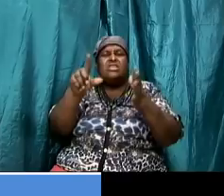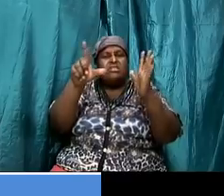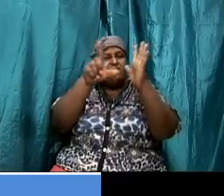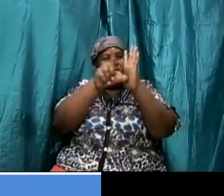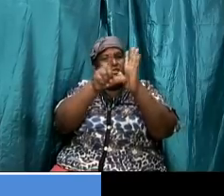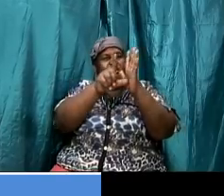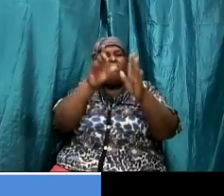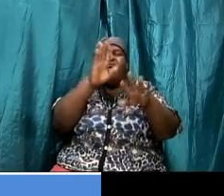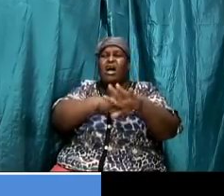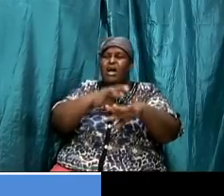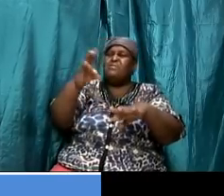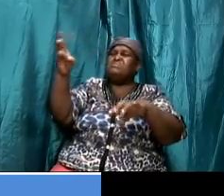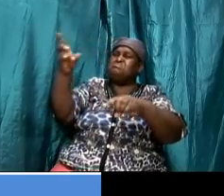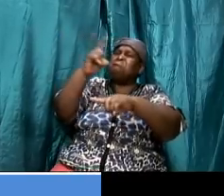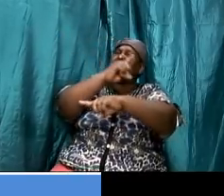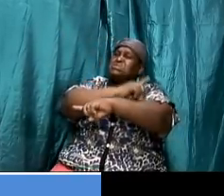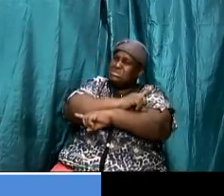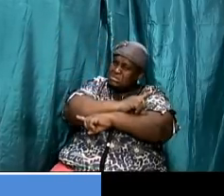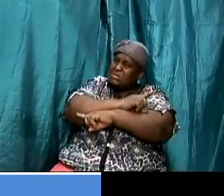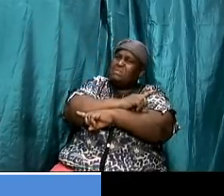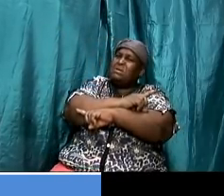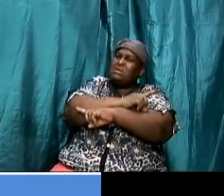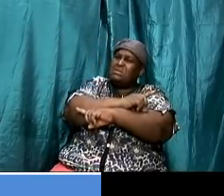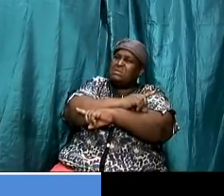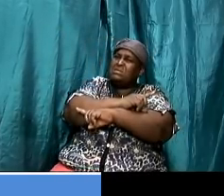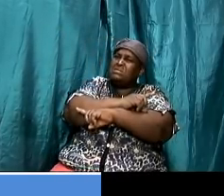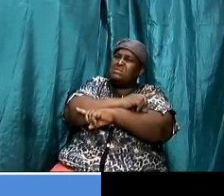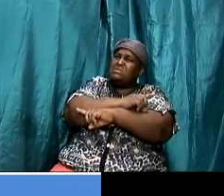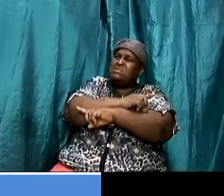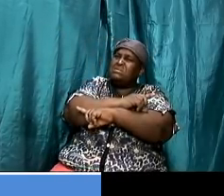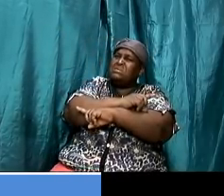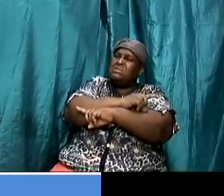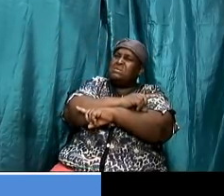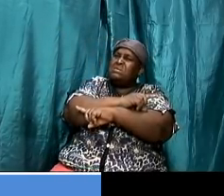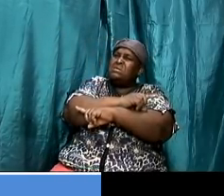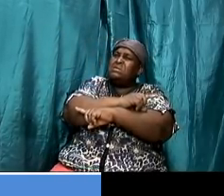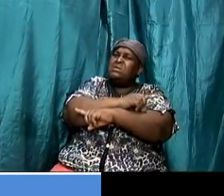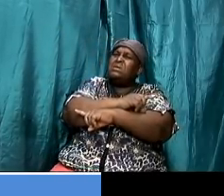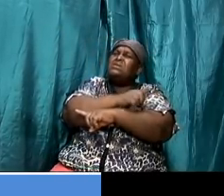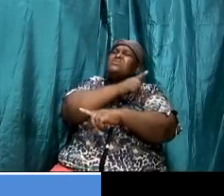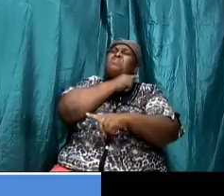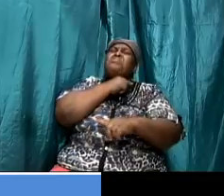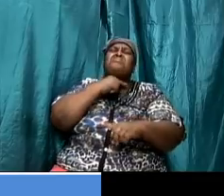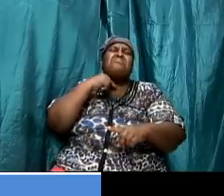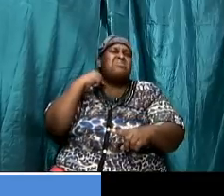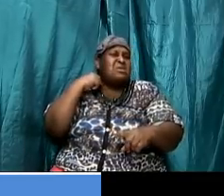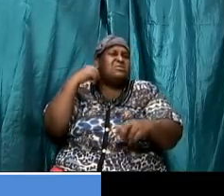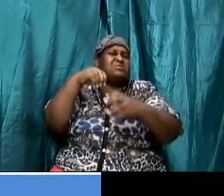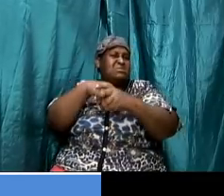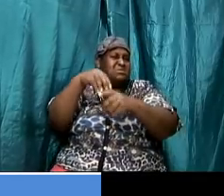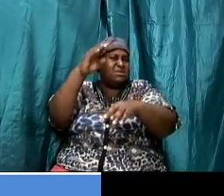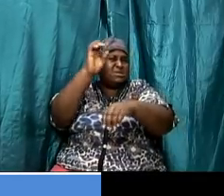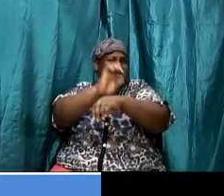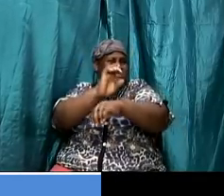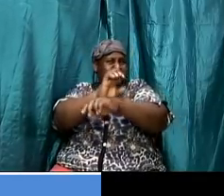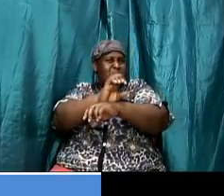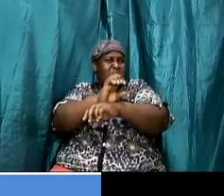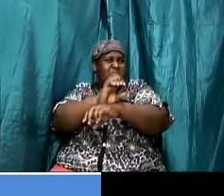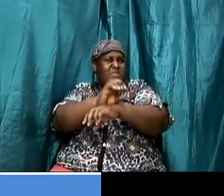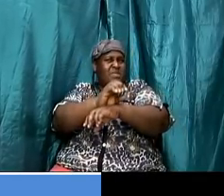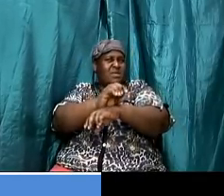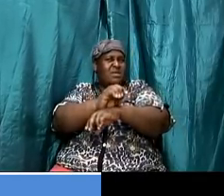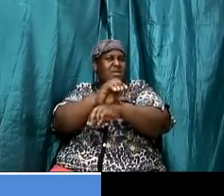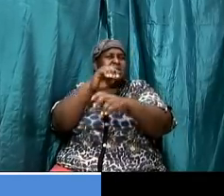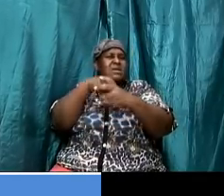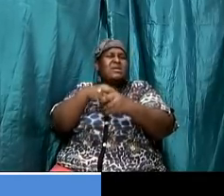on the sabbath days my god the priests in the temple profane the sabbath